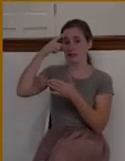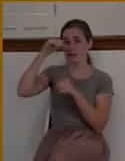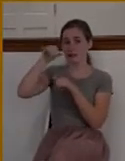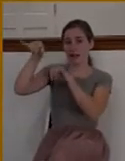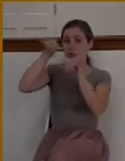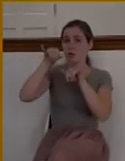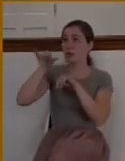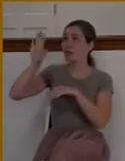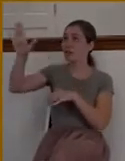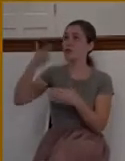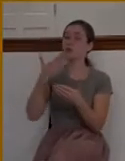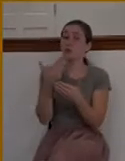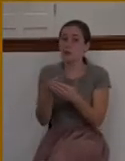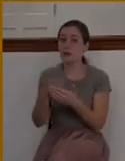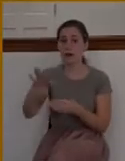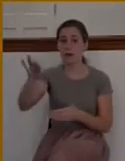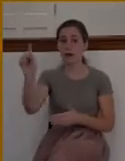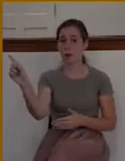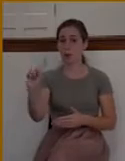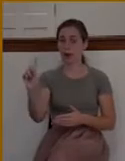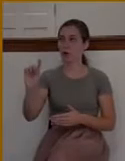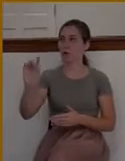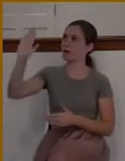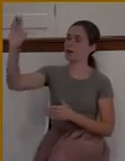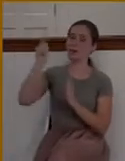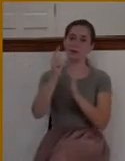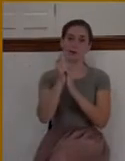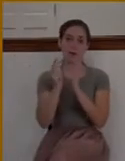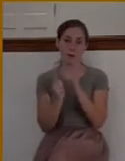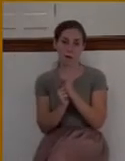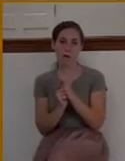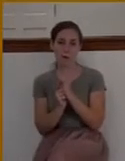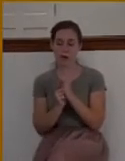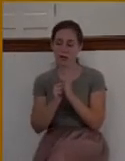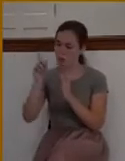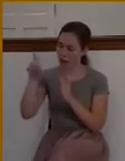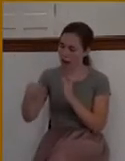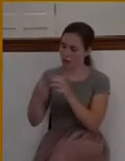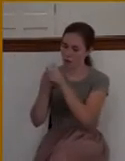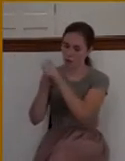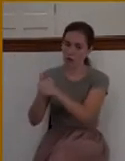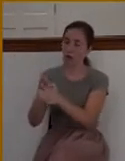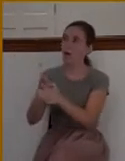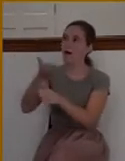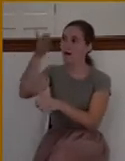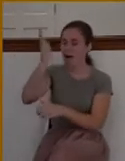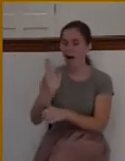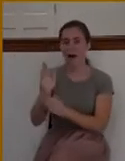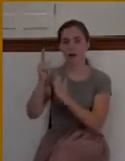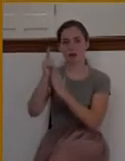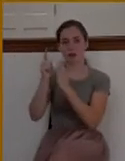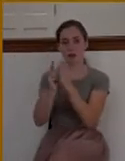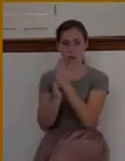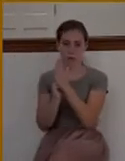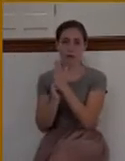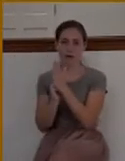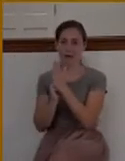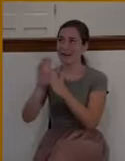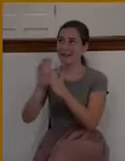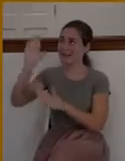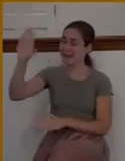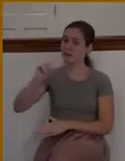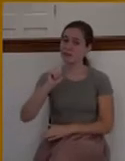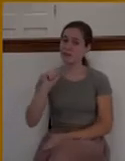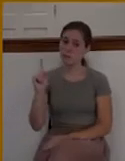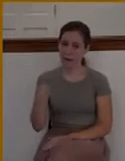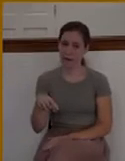God. And if you want to go the route of goodness to heaven, then you have to follow God's standard. And what God demands is